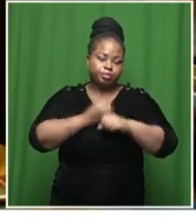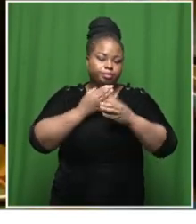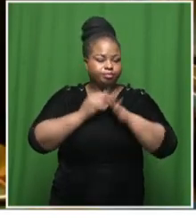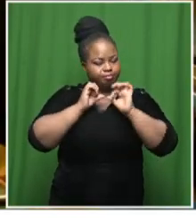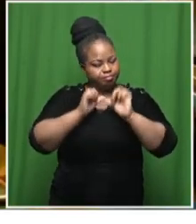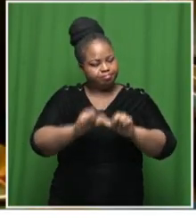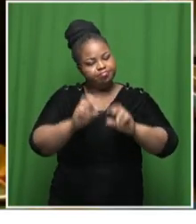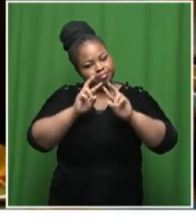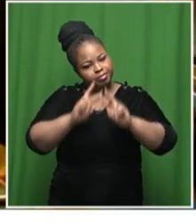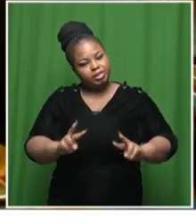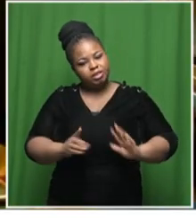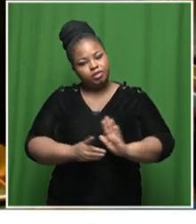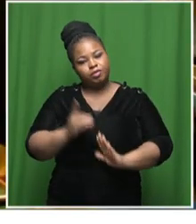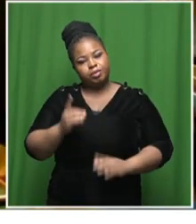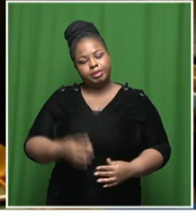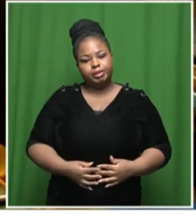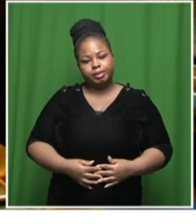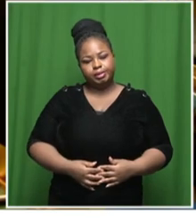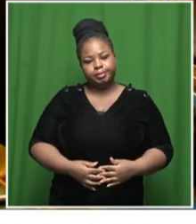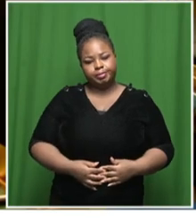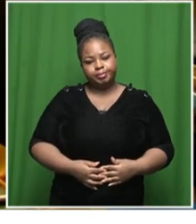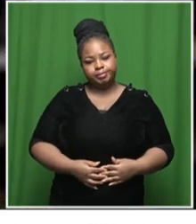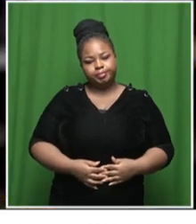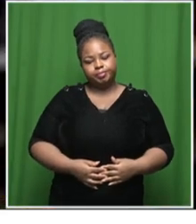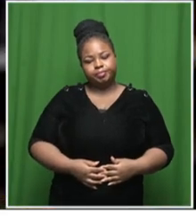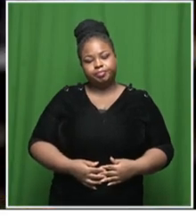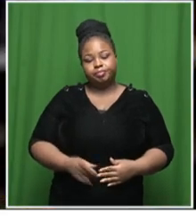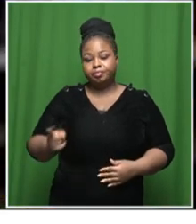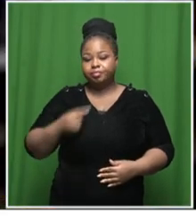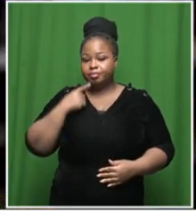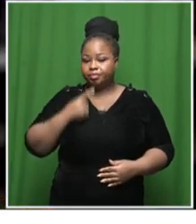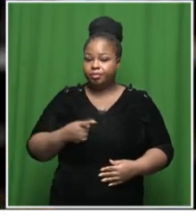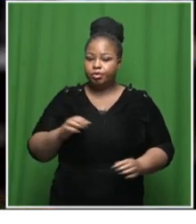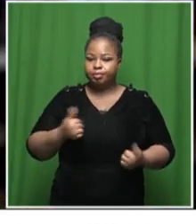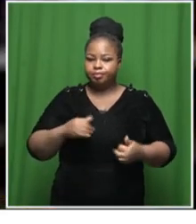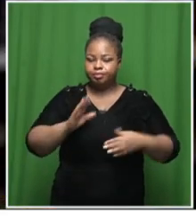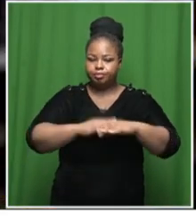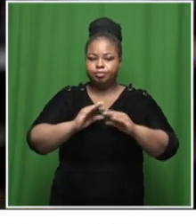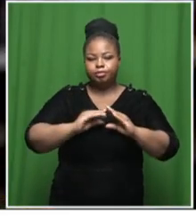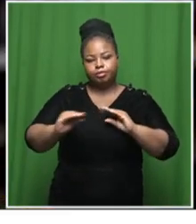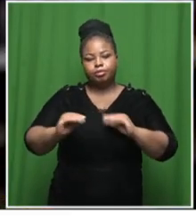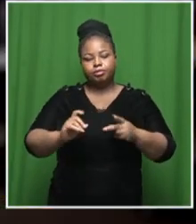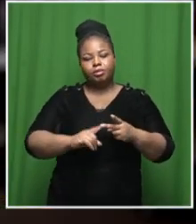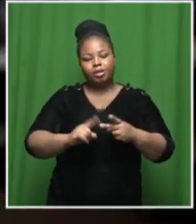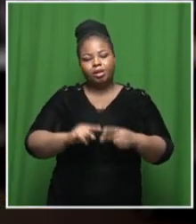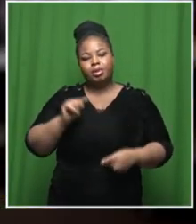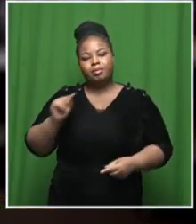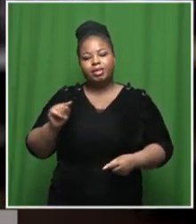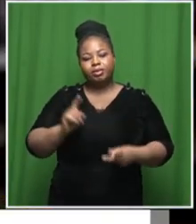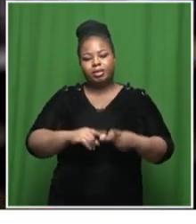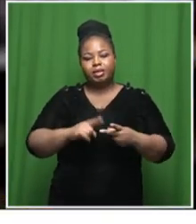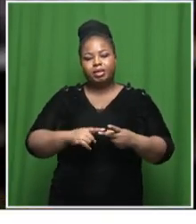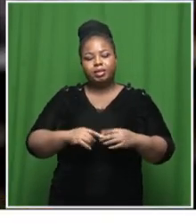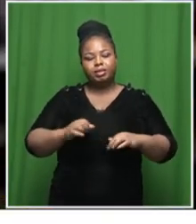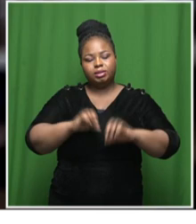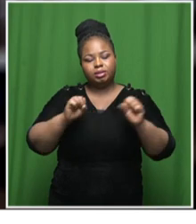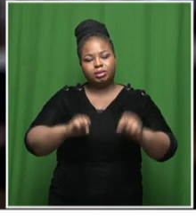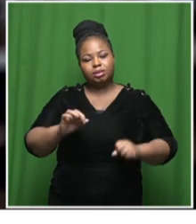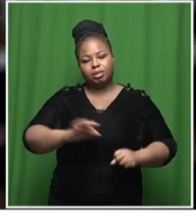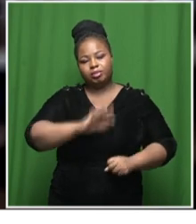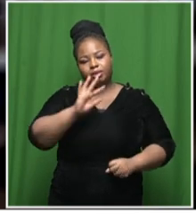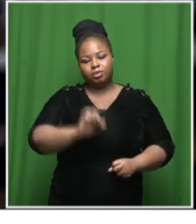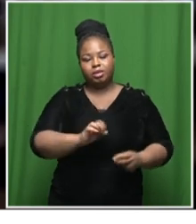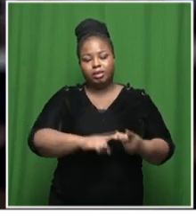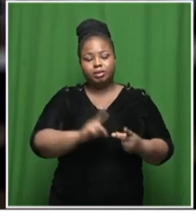peace and development she called for greater investments to strengthen public health systems in Africa that must